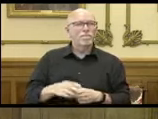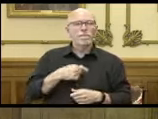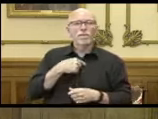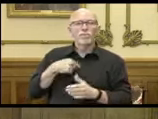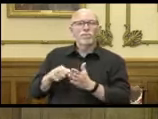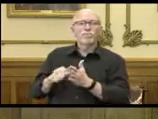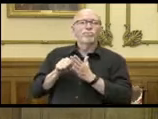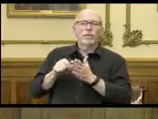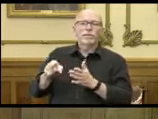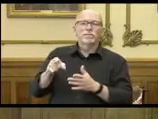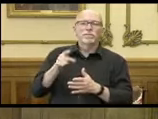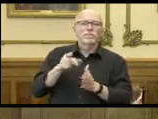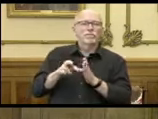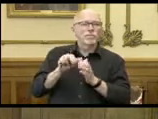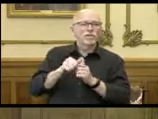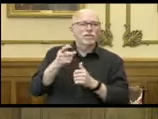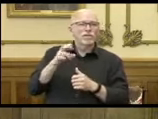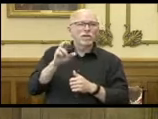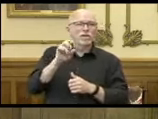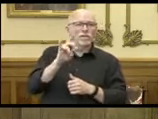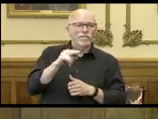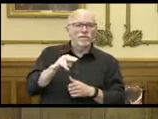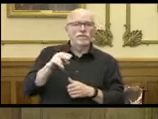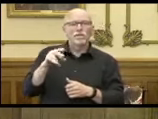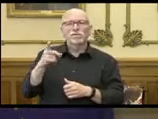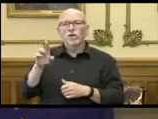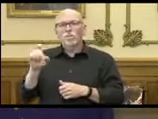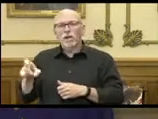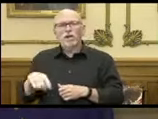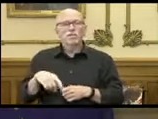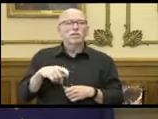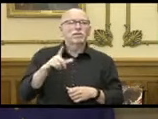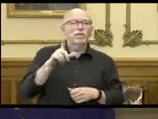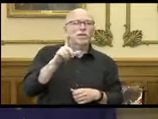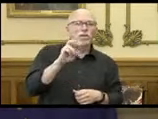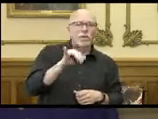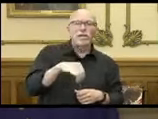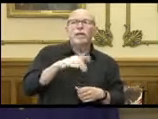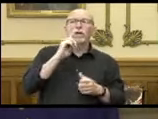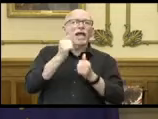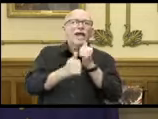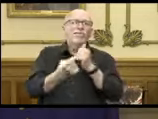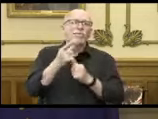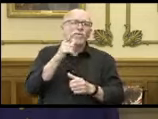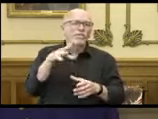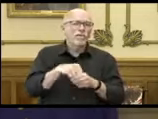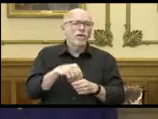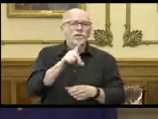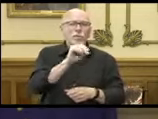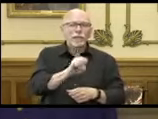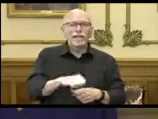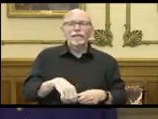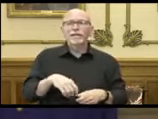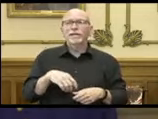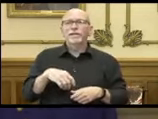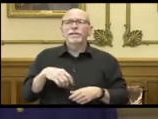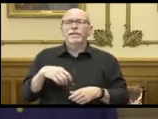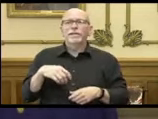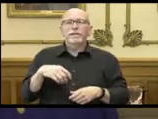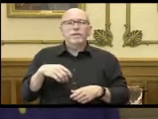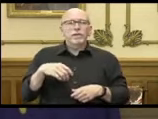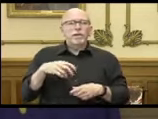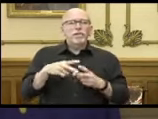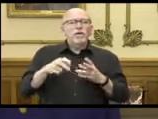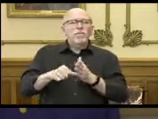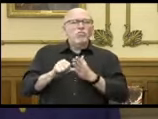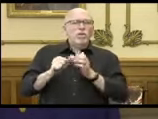reviewing Dr. Sullivan, Dr. Box, Lori, everyone involved in this and the DOE. Very